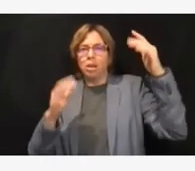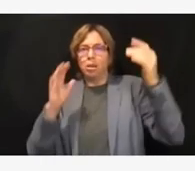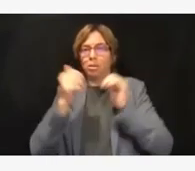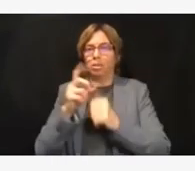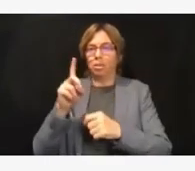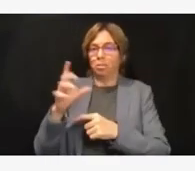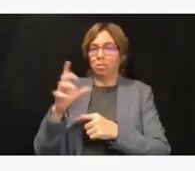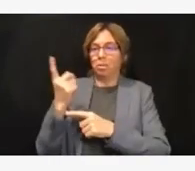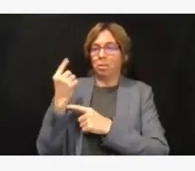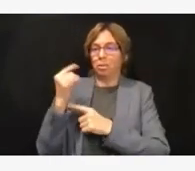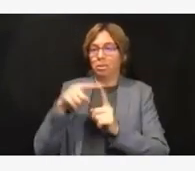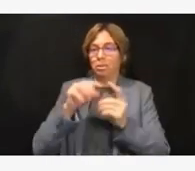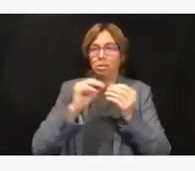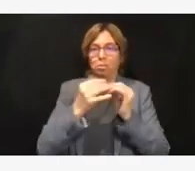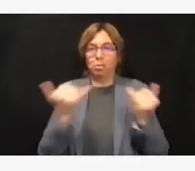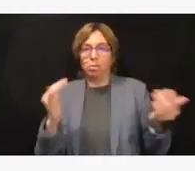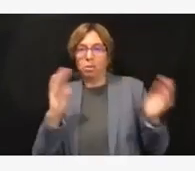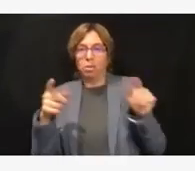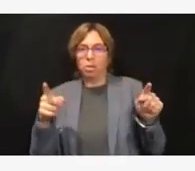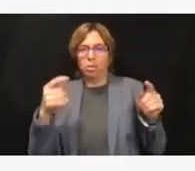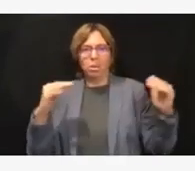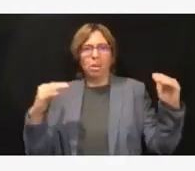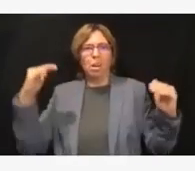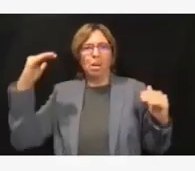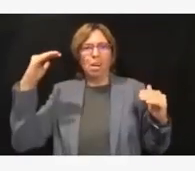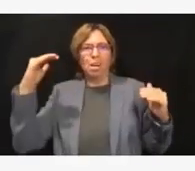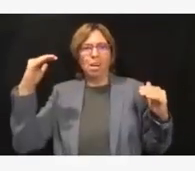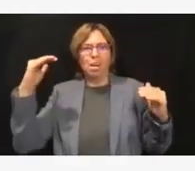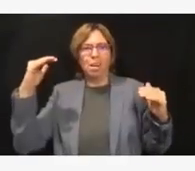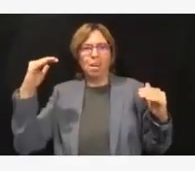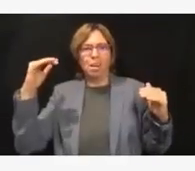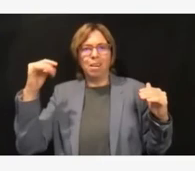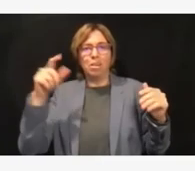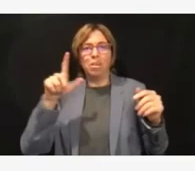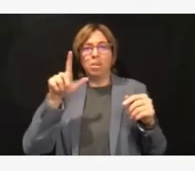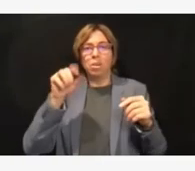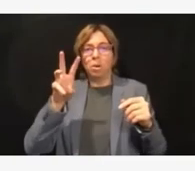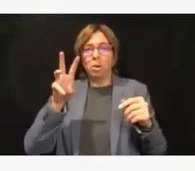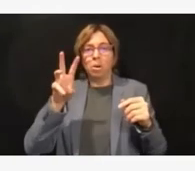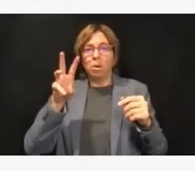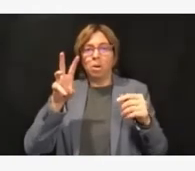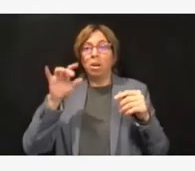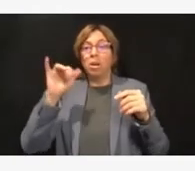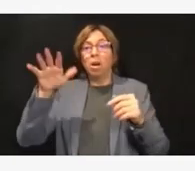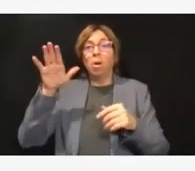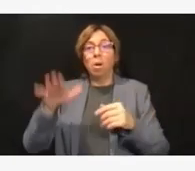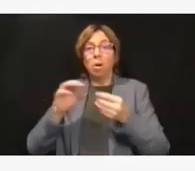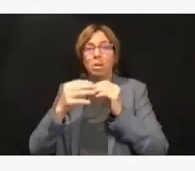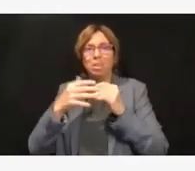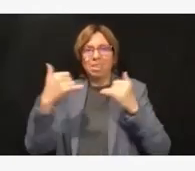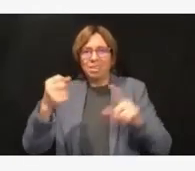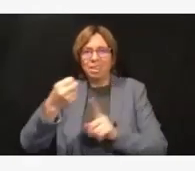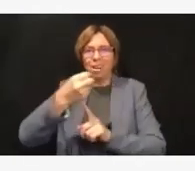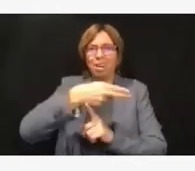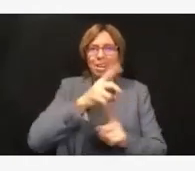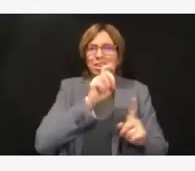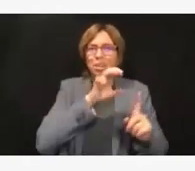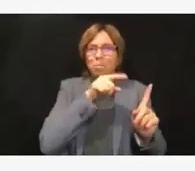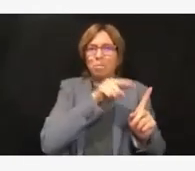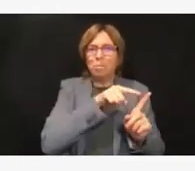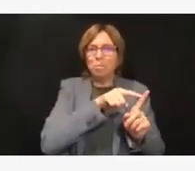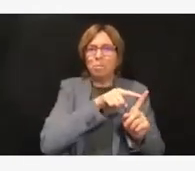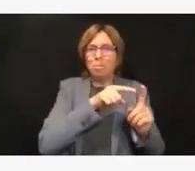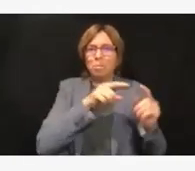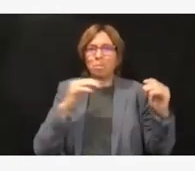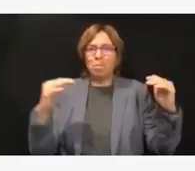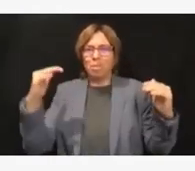you know, the low is still higher than that. And so I was curious when it comes to spread and spikes, if we're in North Idaho